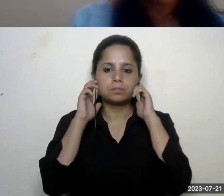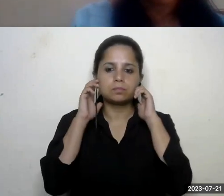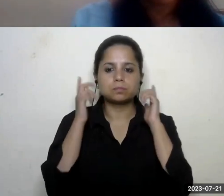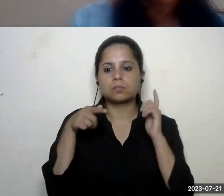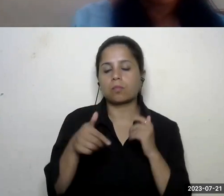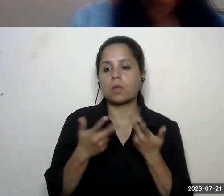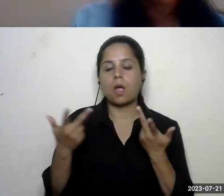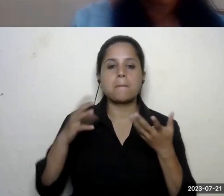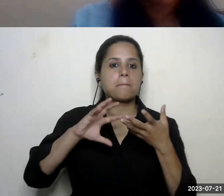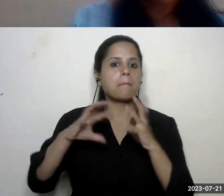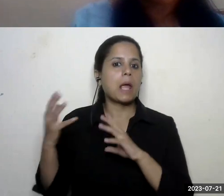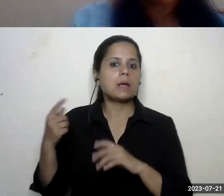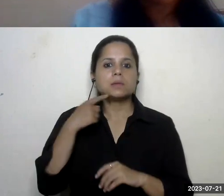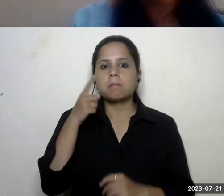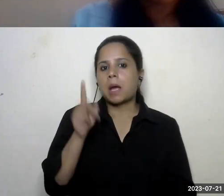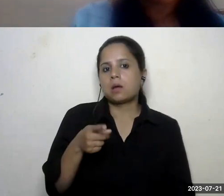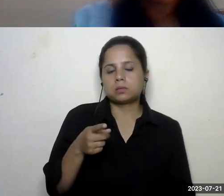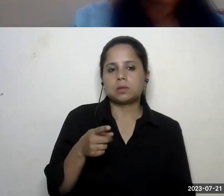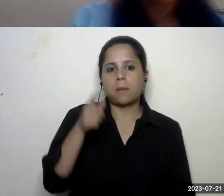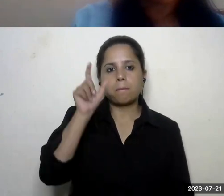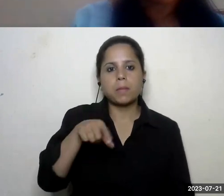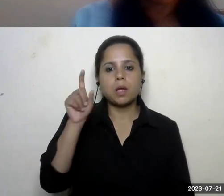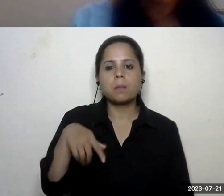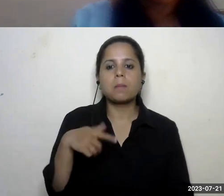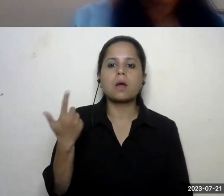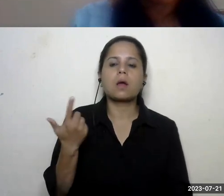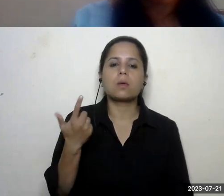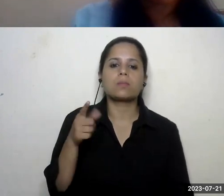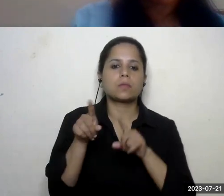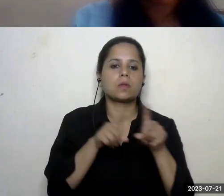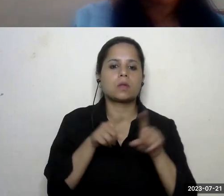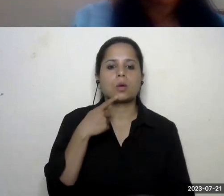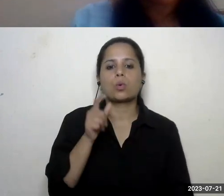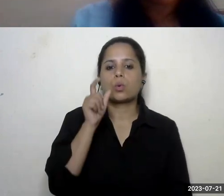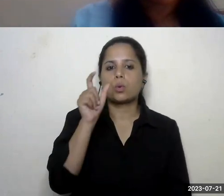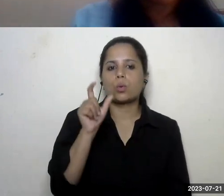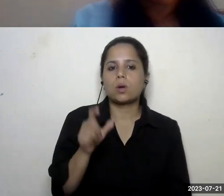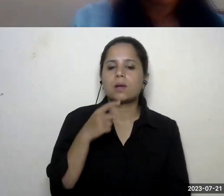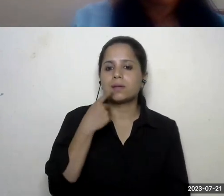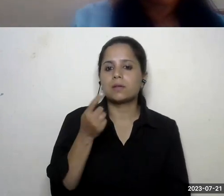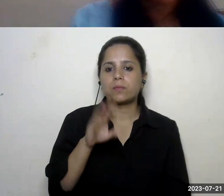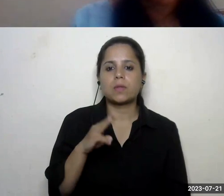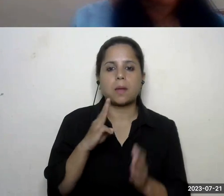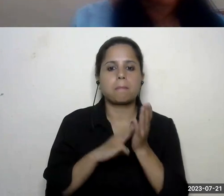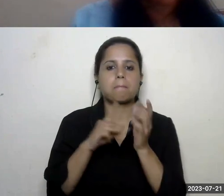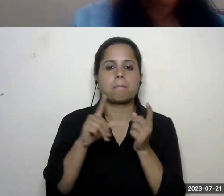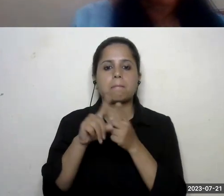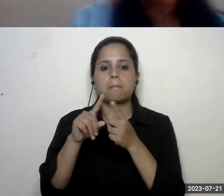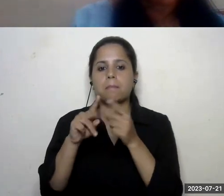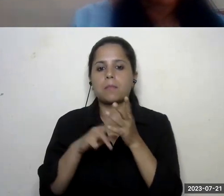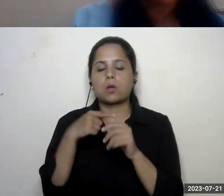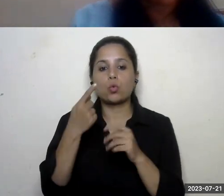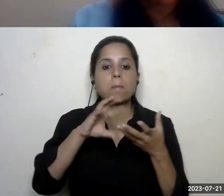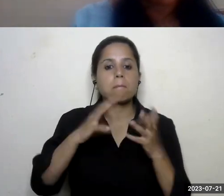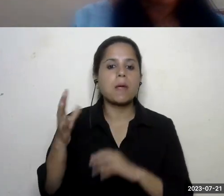the production uh you know the people who there's a word for it you know what it is mina the people who actually produce